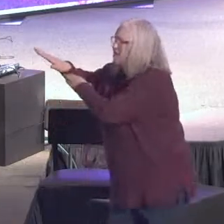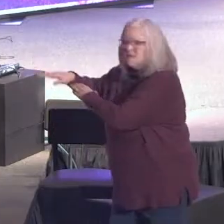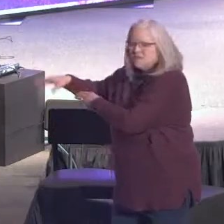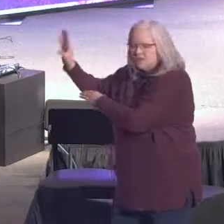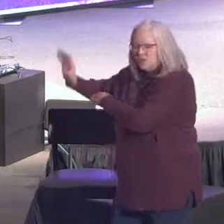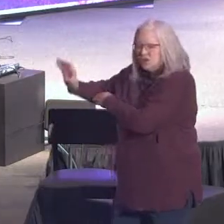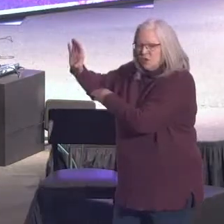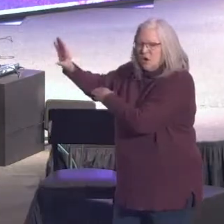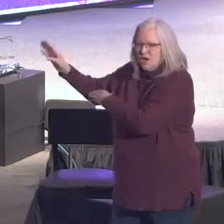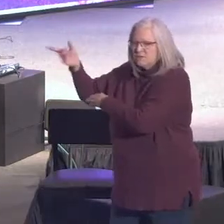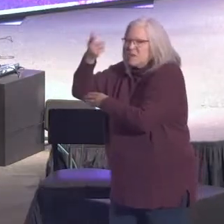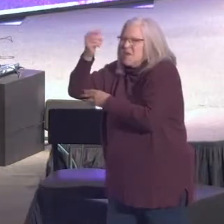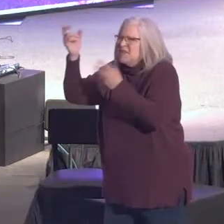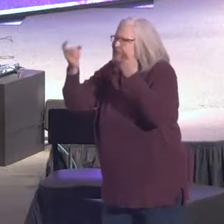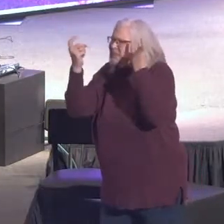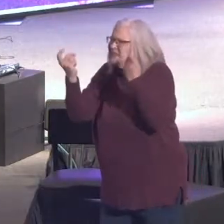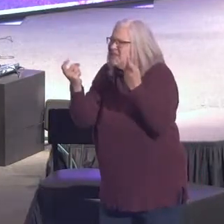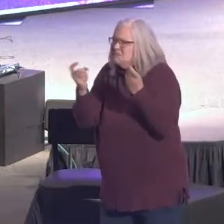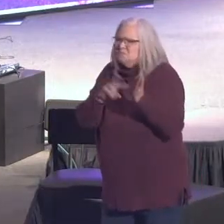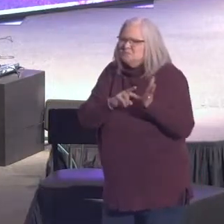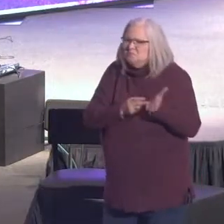Because the wage of sin is death.